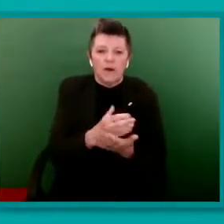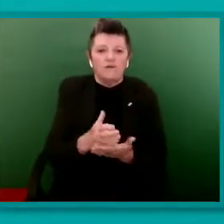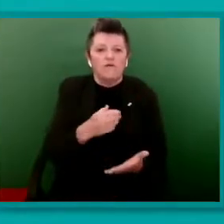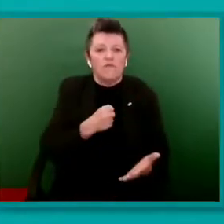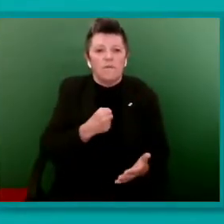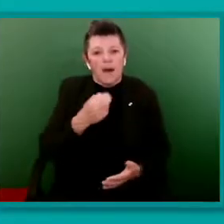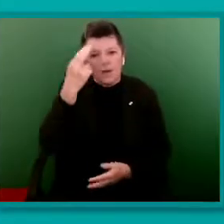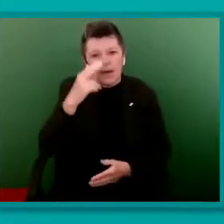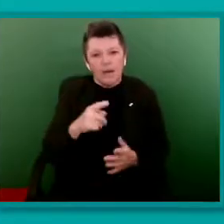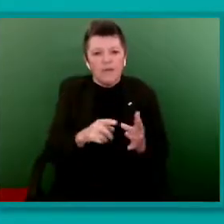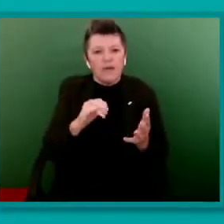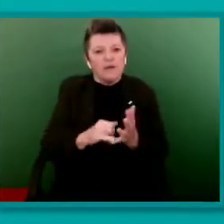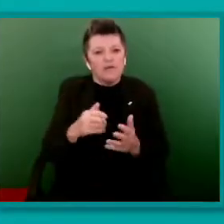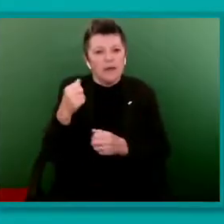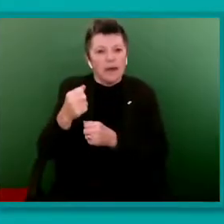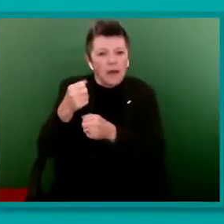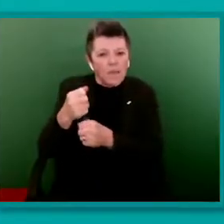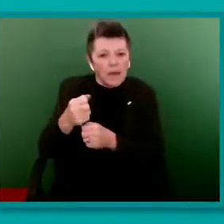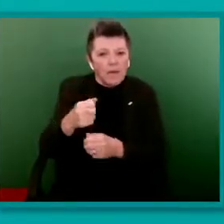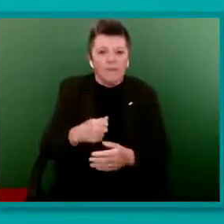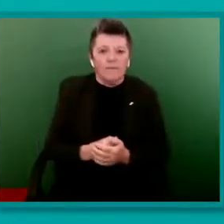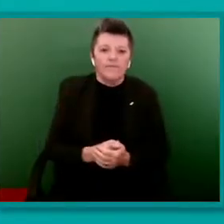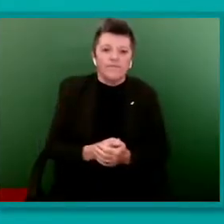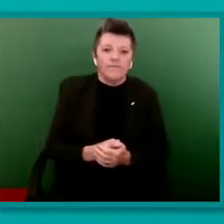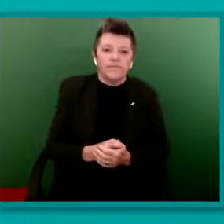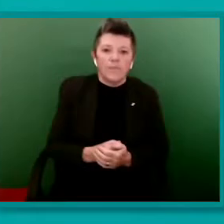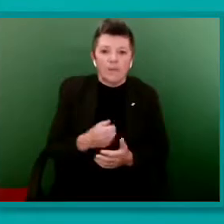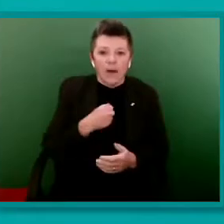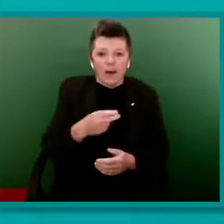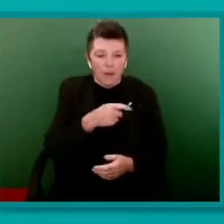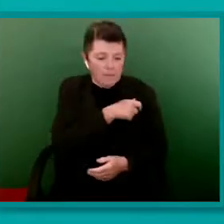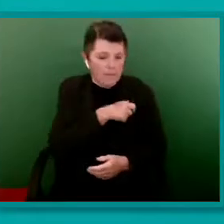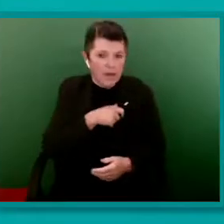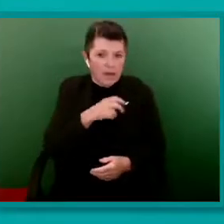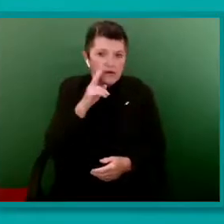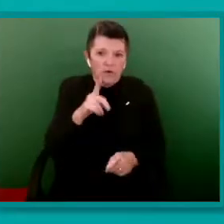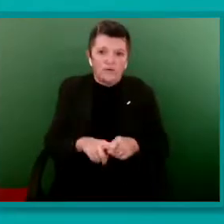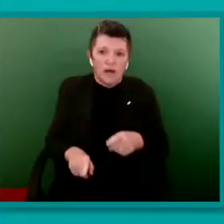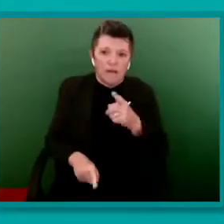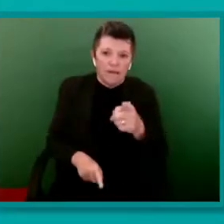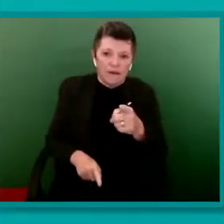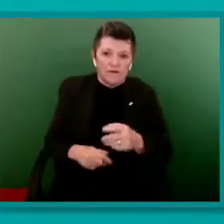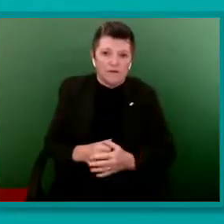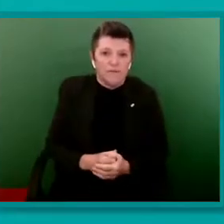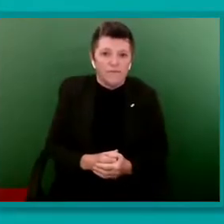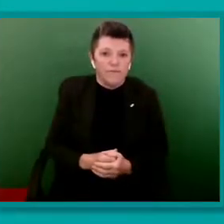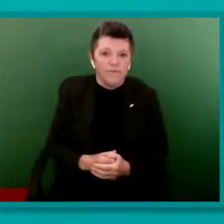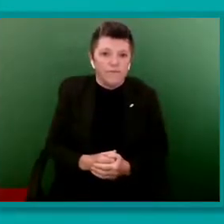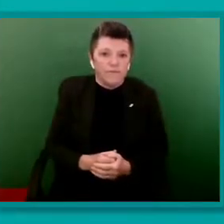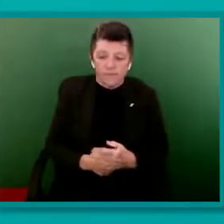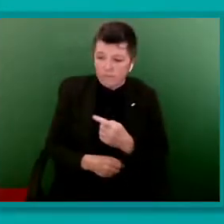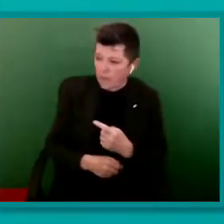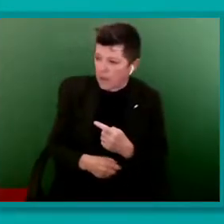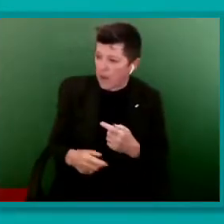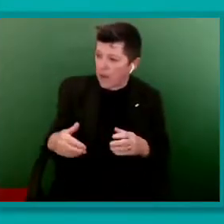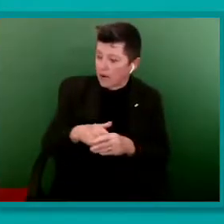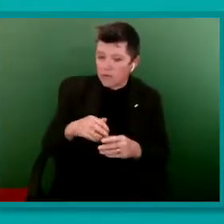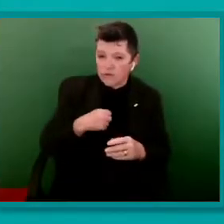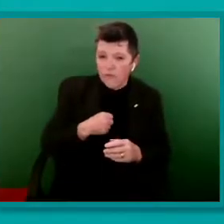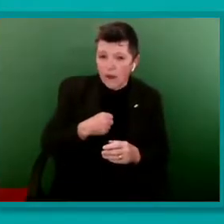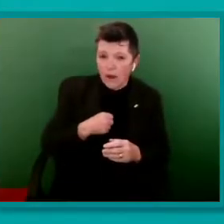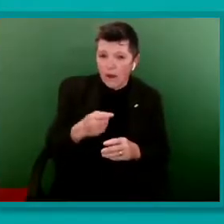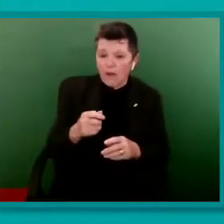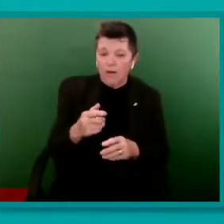name badge looks like this, and it includes my pronouns. This does